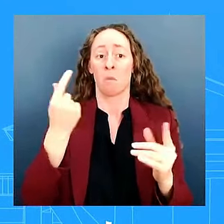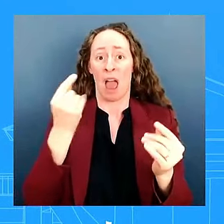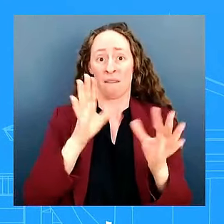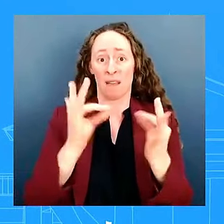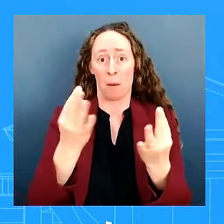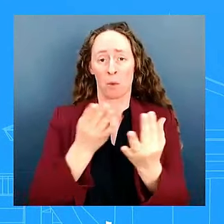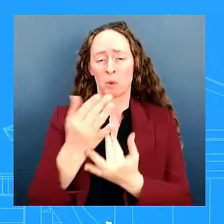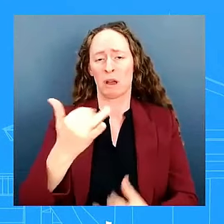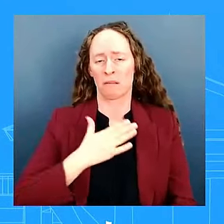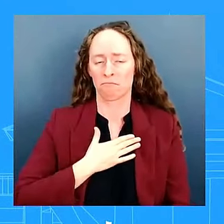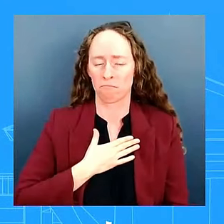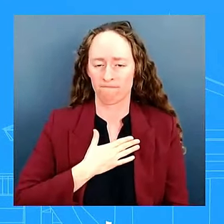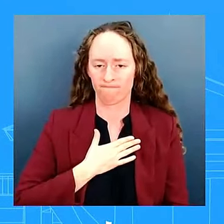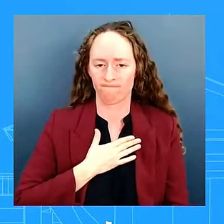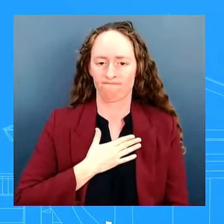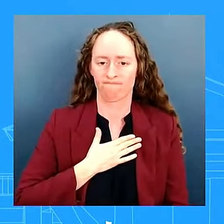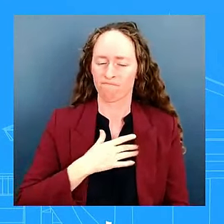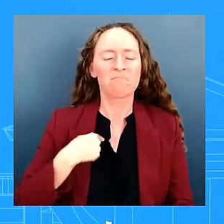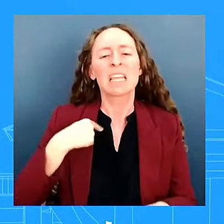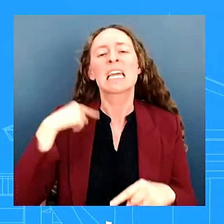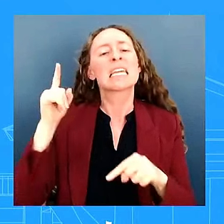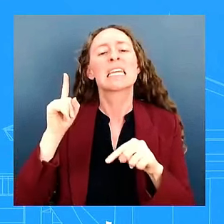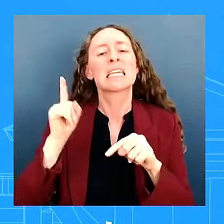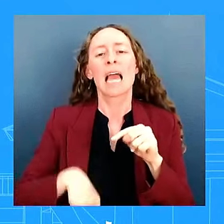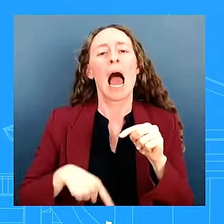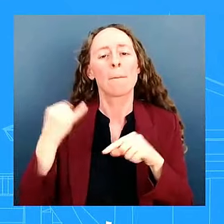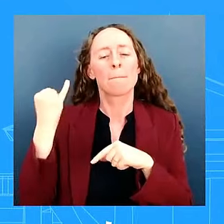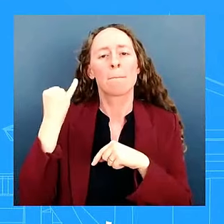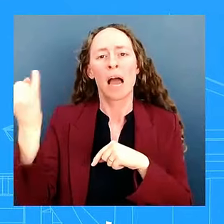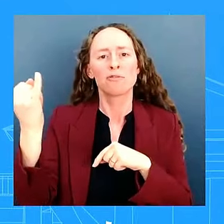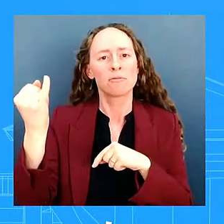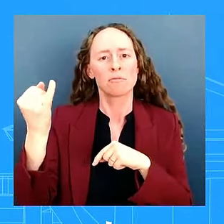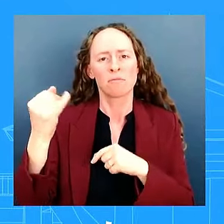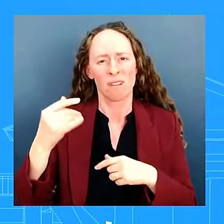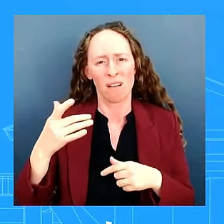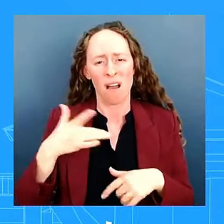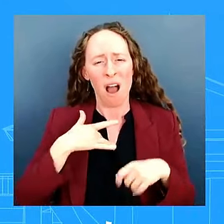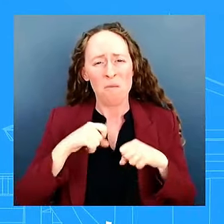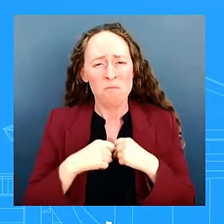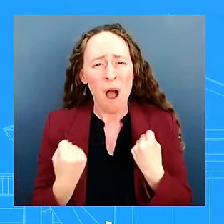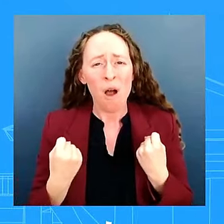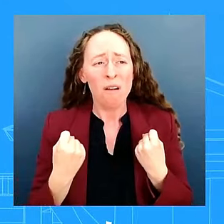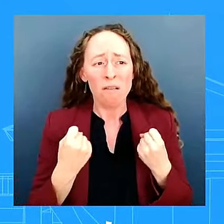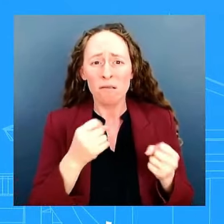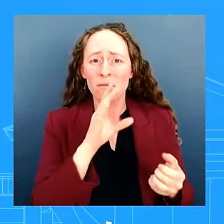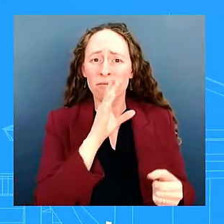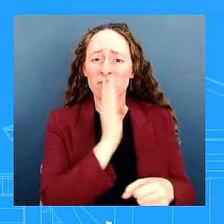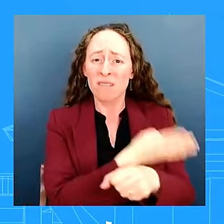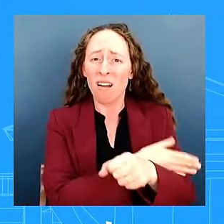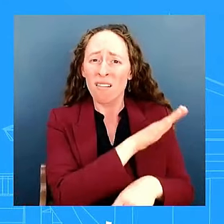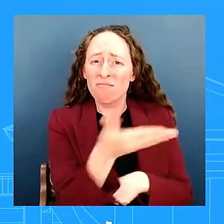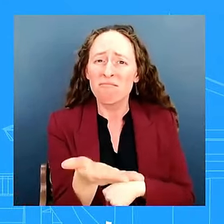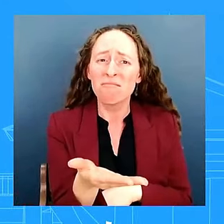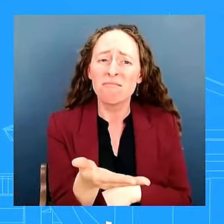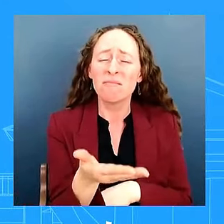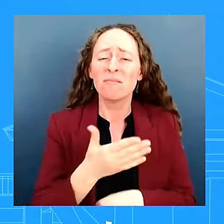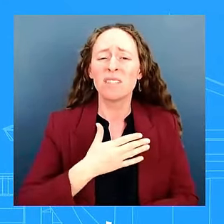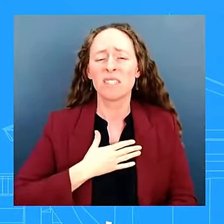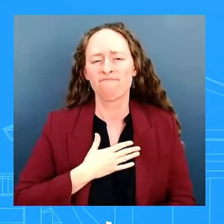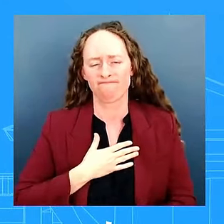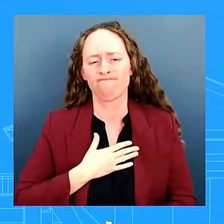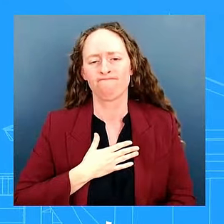pain that they're going through with losing a child a loved one and uh and